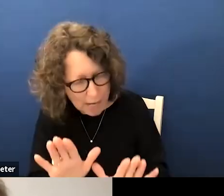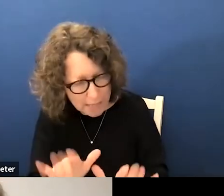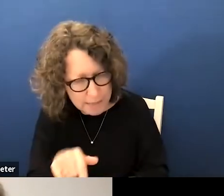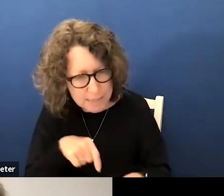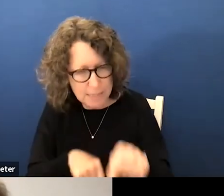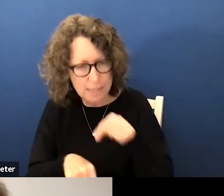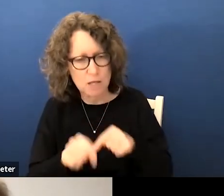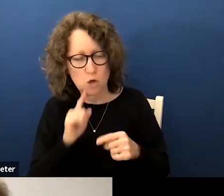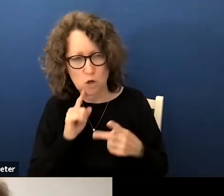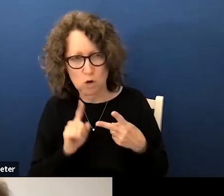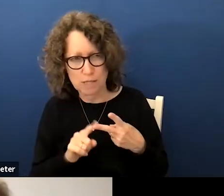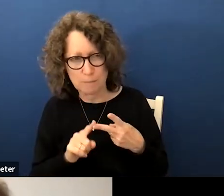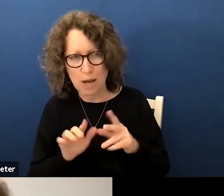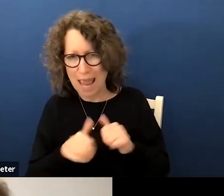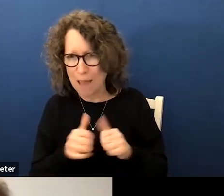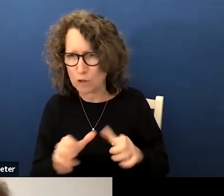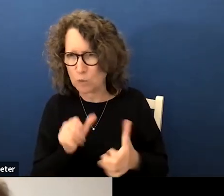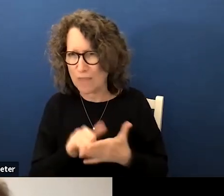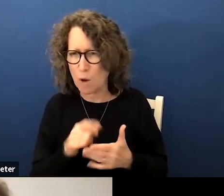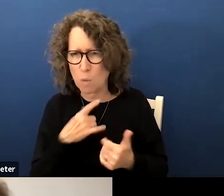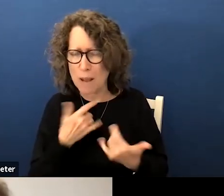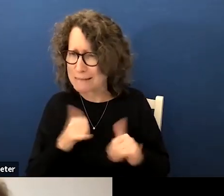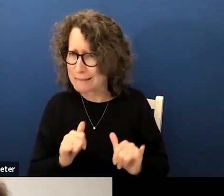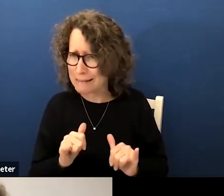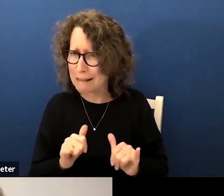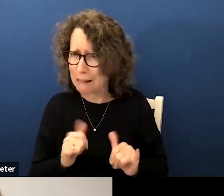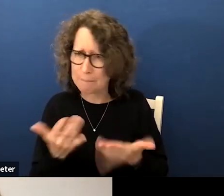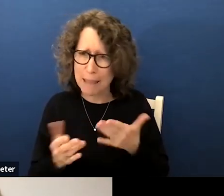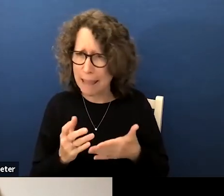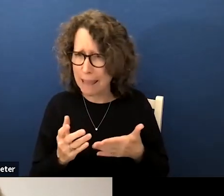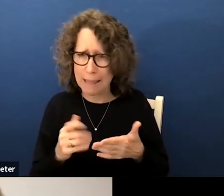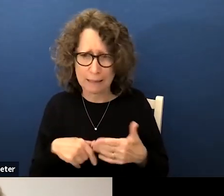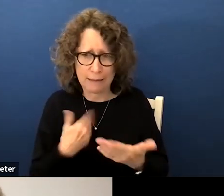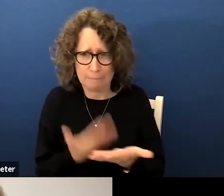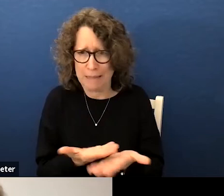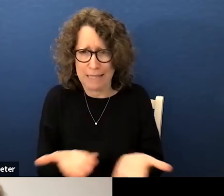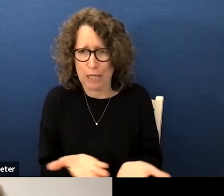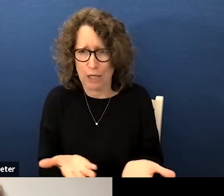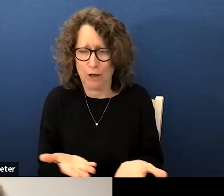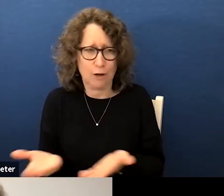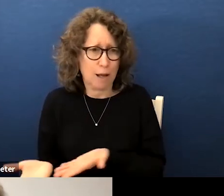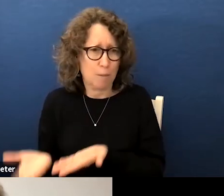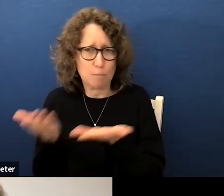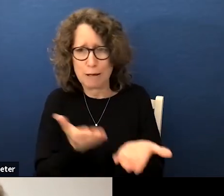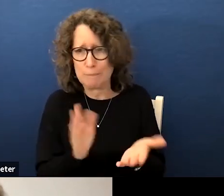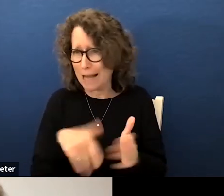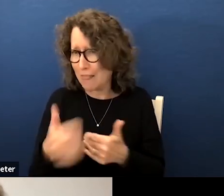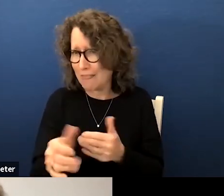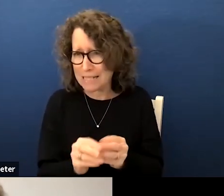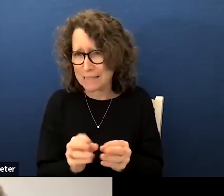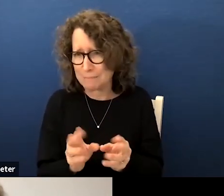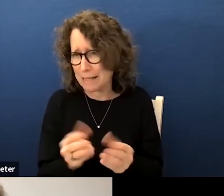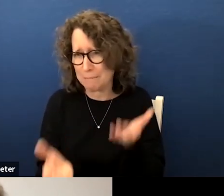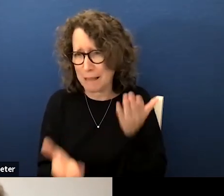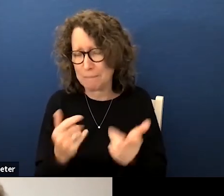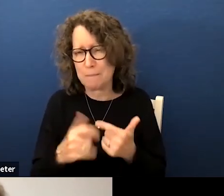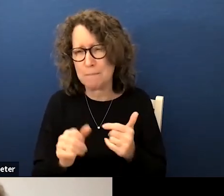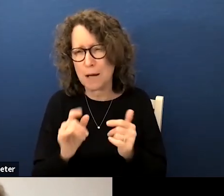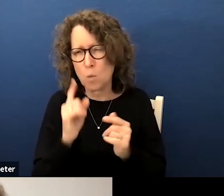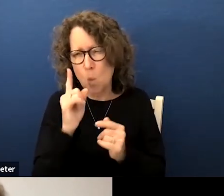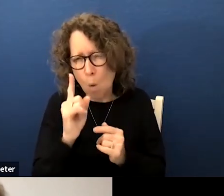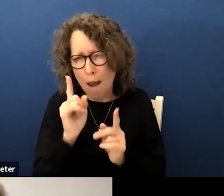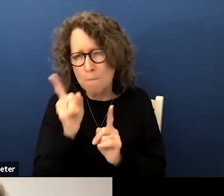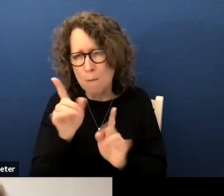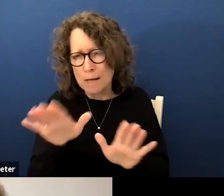your second point how do you do it that way still may come to this it bring it back at our next meeting but take that one